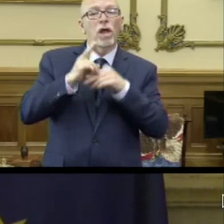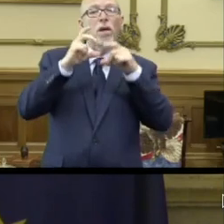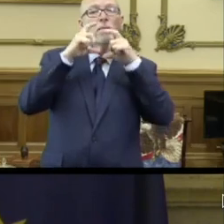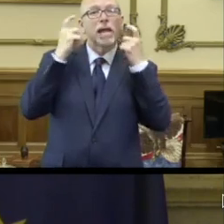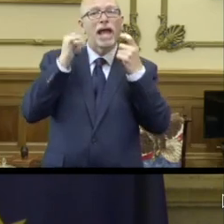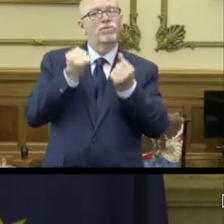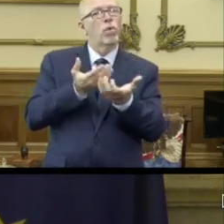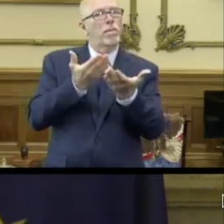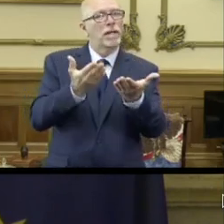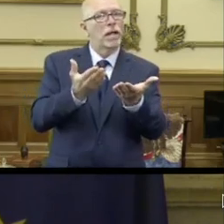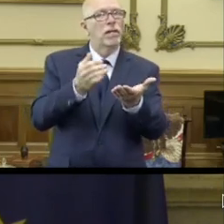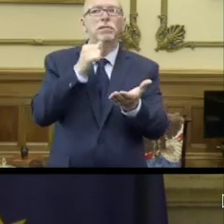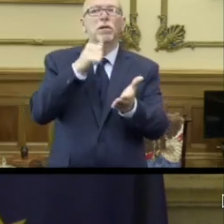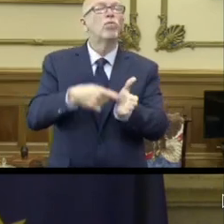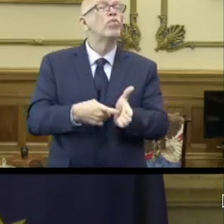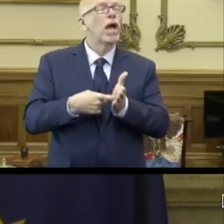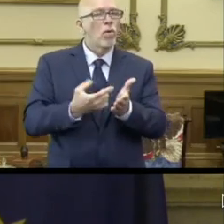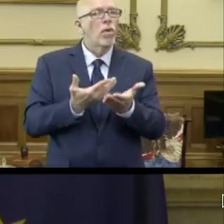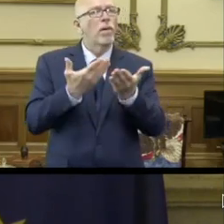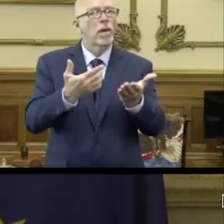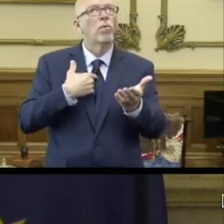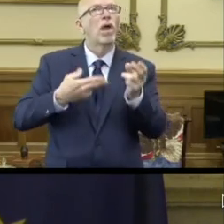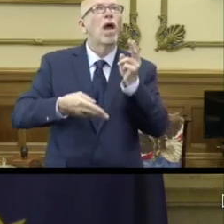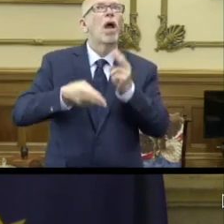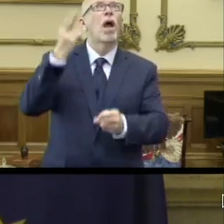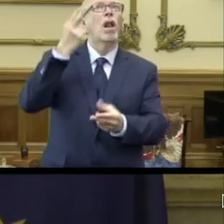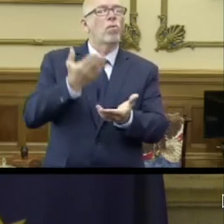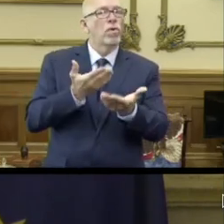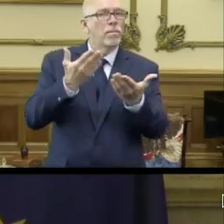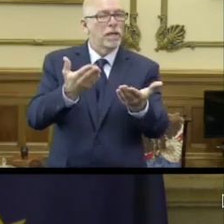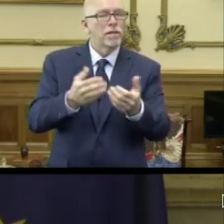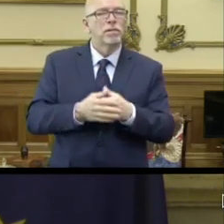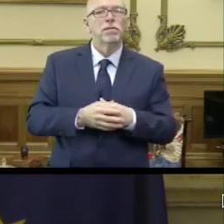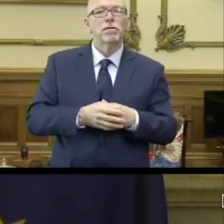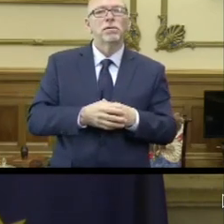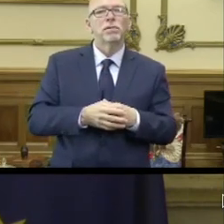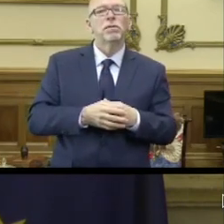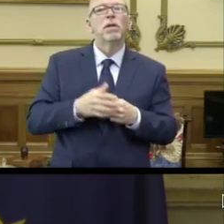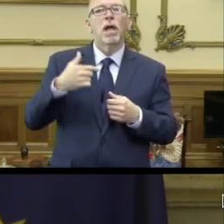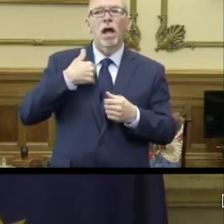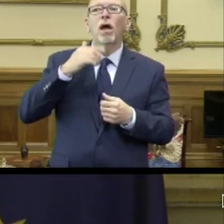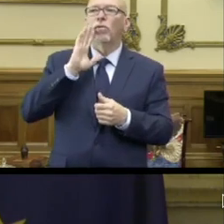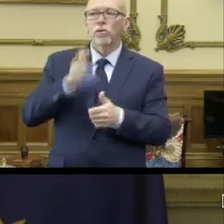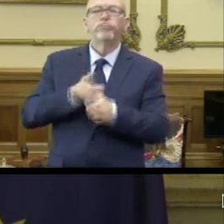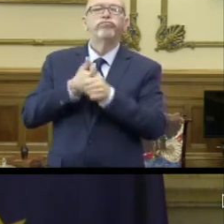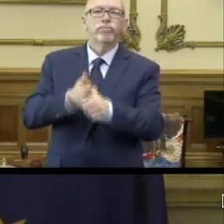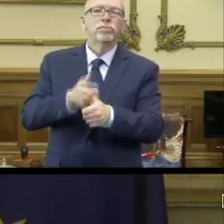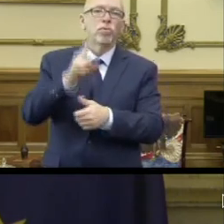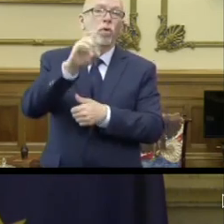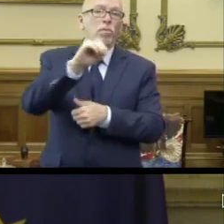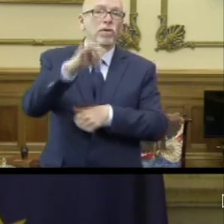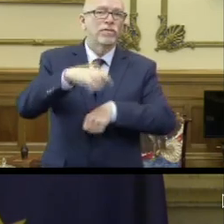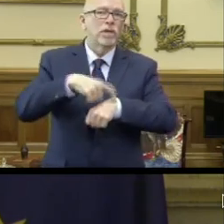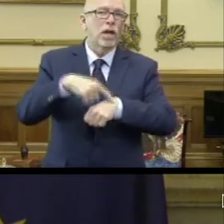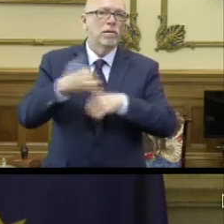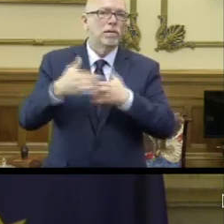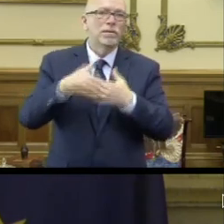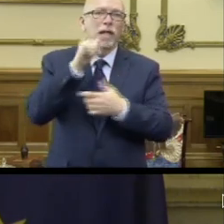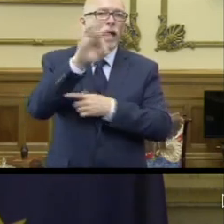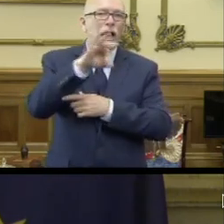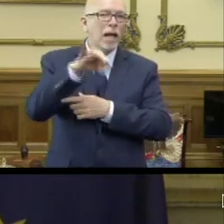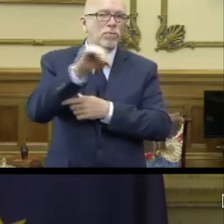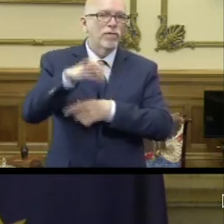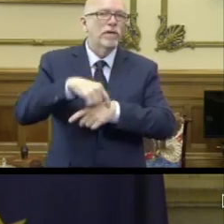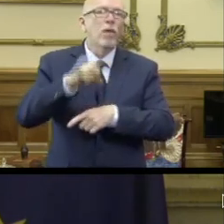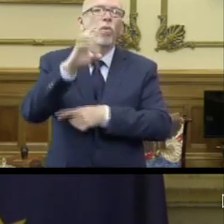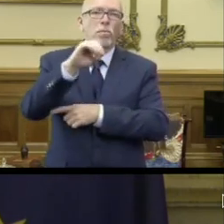recommendation, something that we highly, highly recommend. I'll be subscribing to it now 100% of the time, not just 99% of the